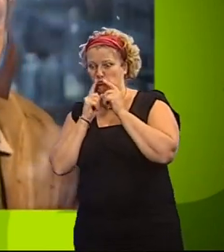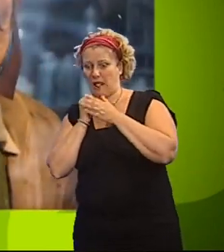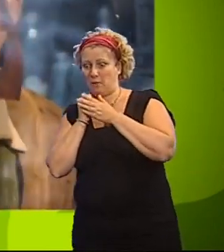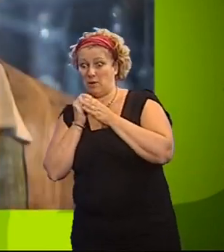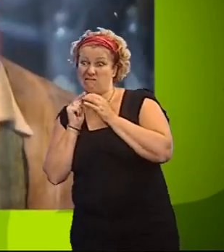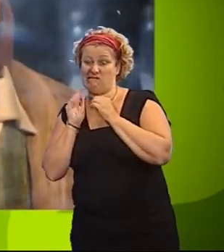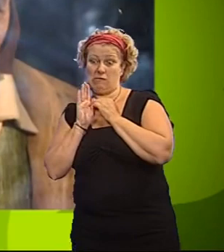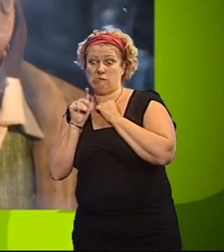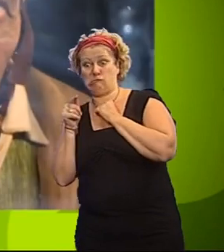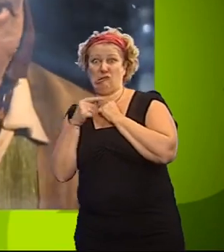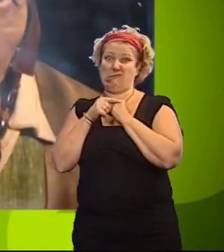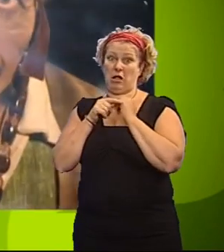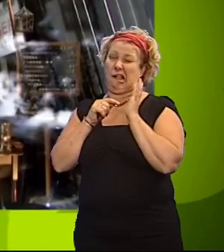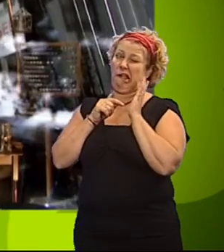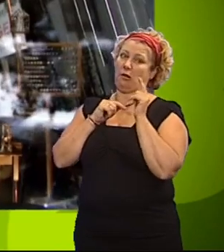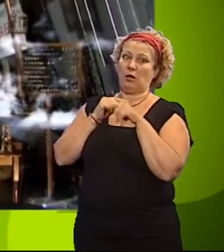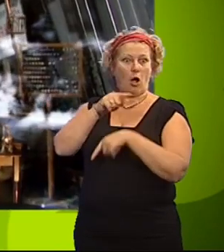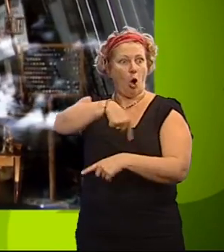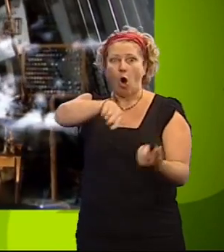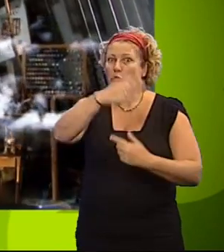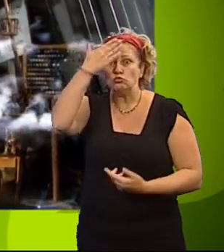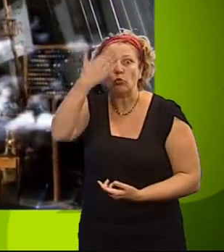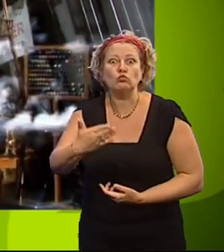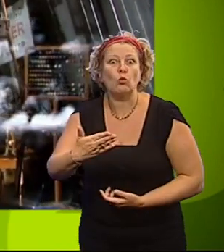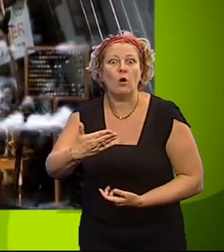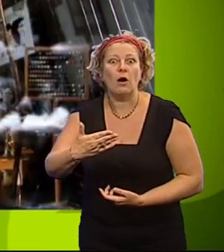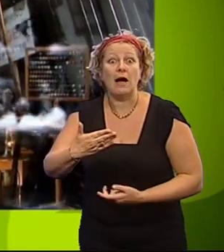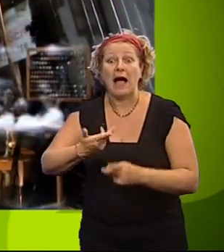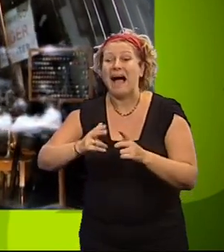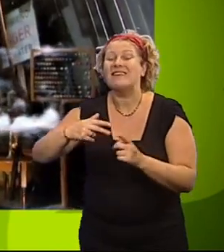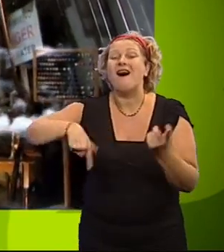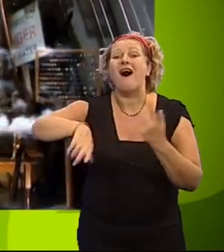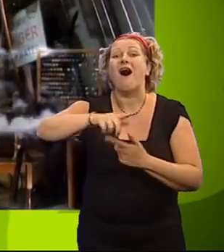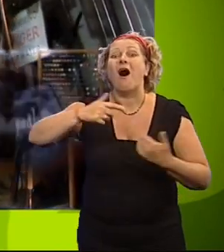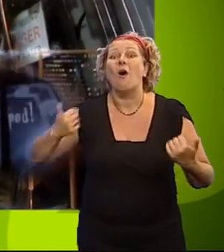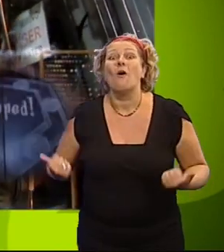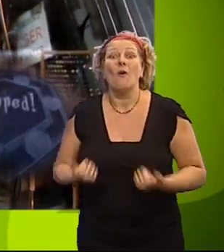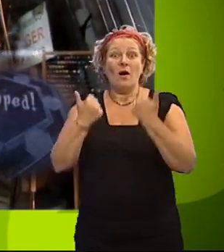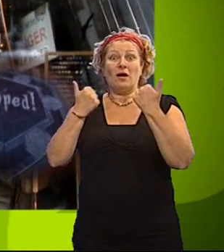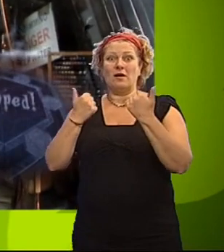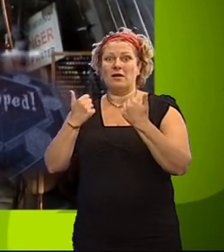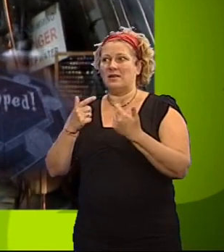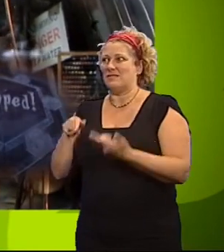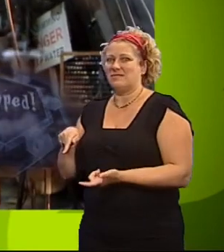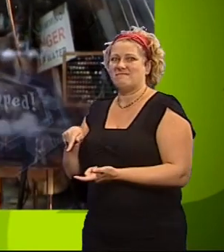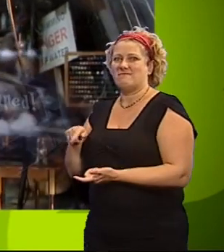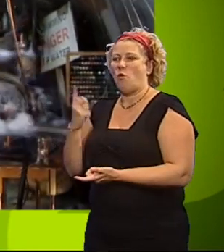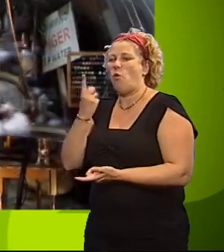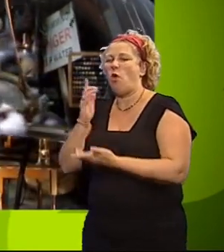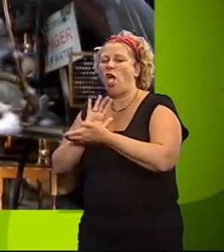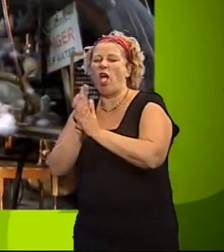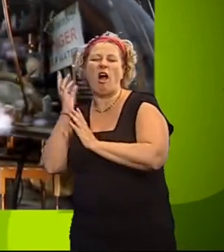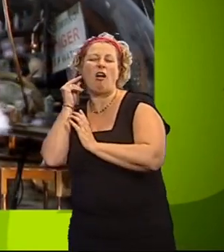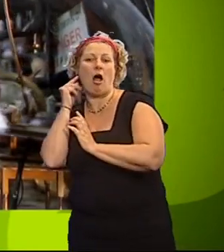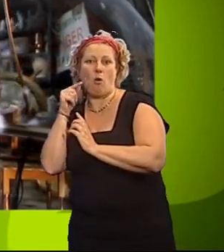tips to them without the others hearing. If the team succeed, the saboteur will be trapped on that floor. If the team fail, Well,